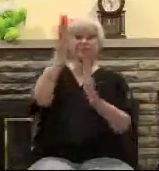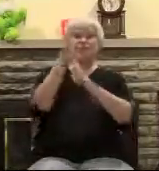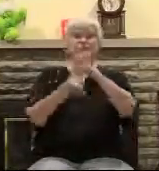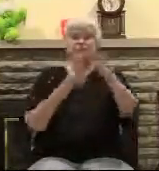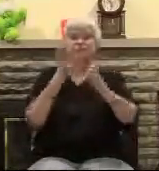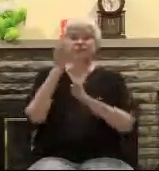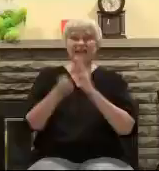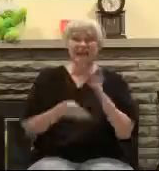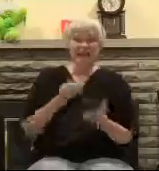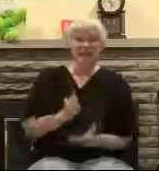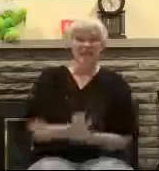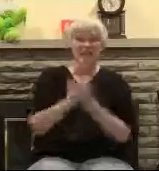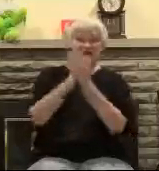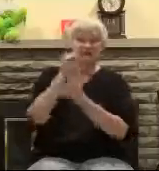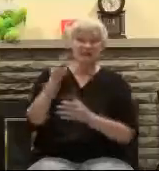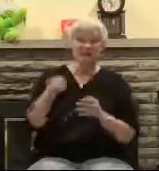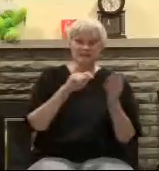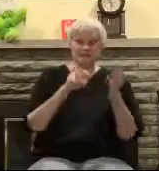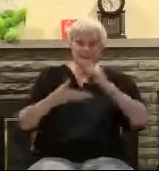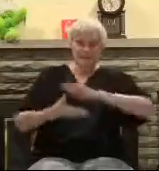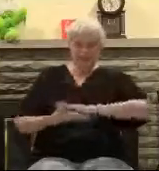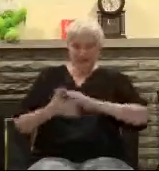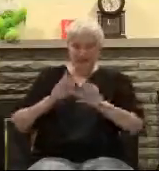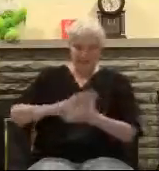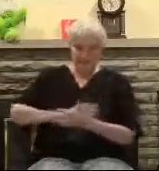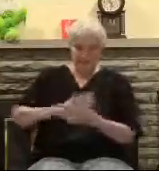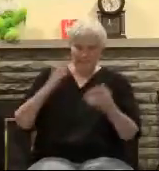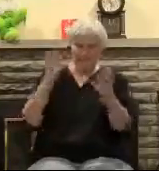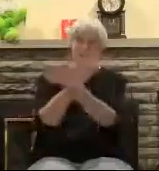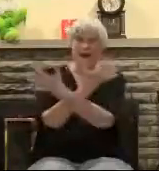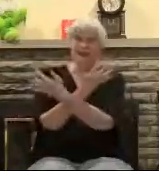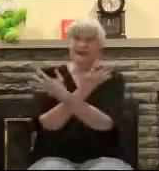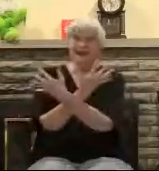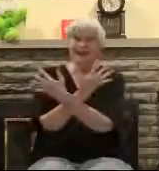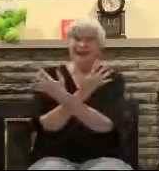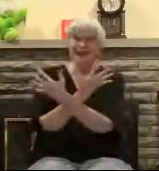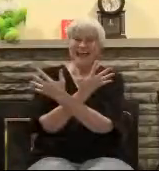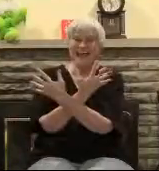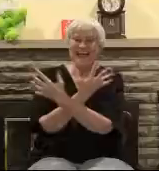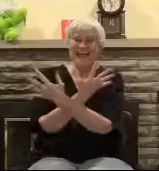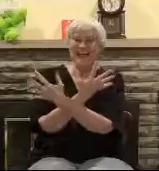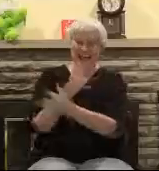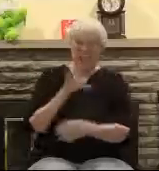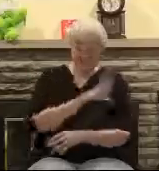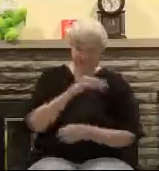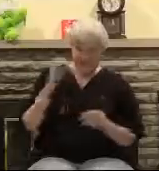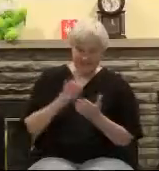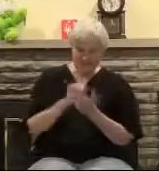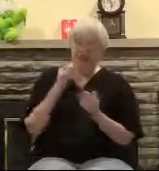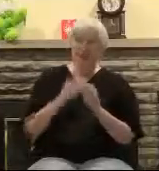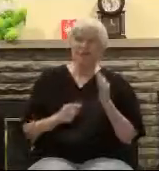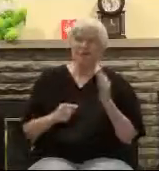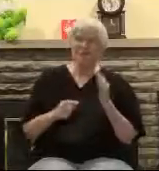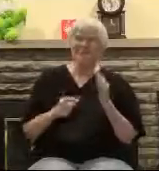And they had pictures of butterflies all over the... And that's not the message here.